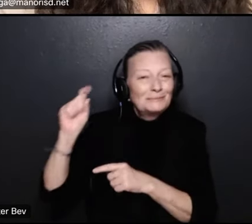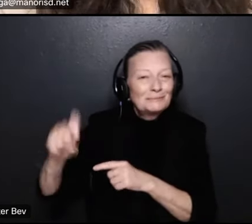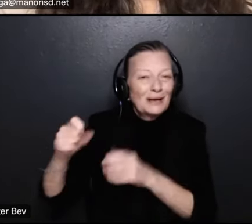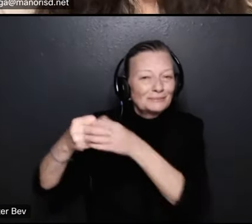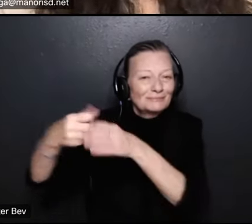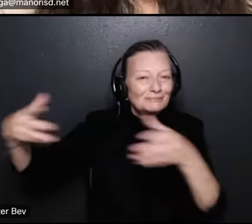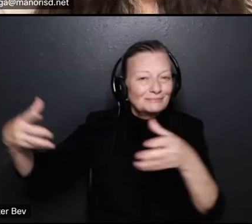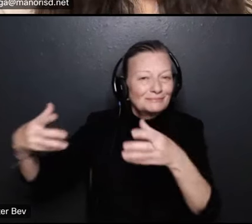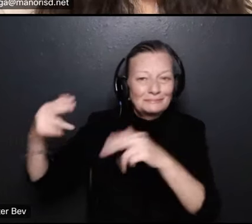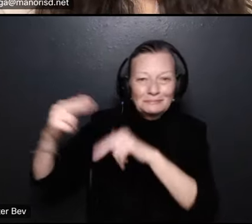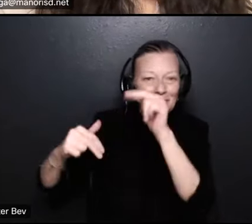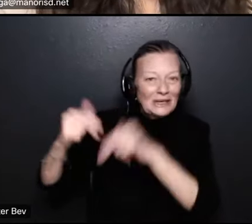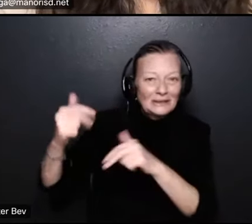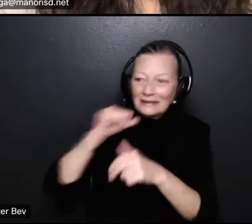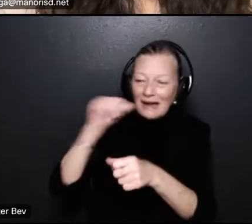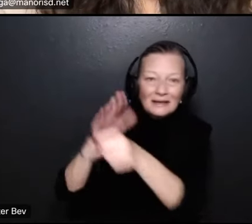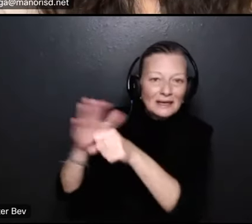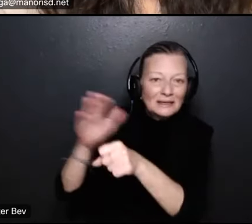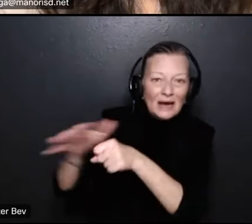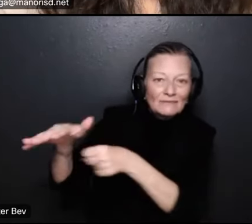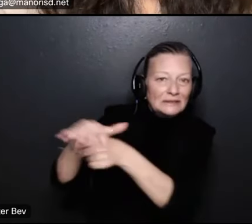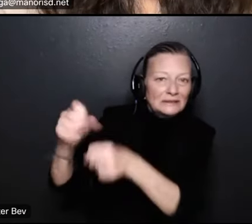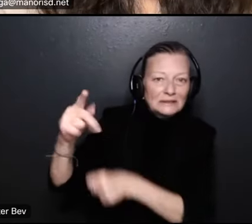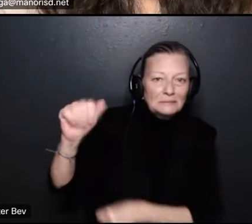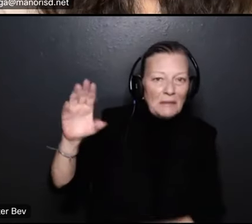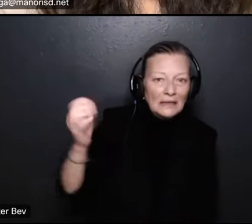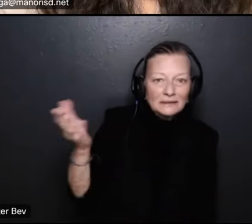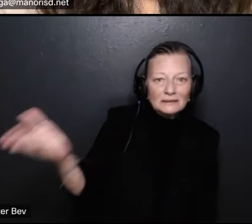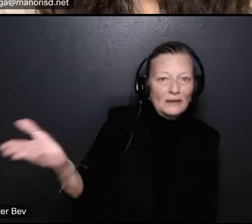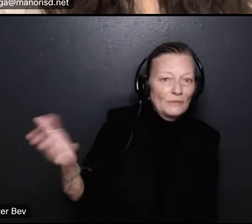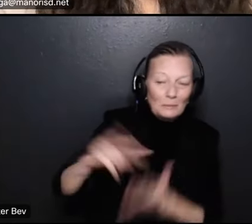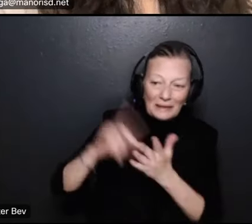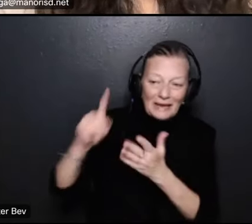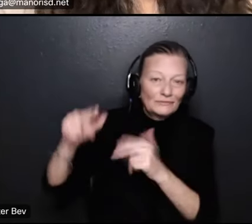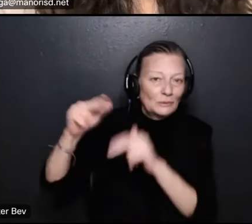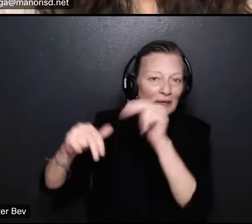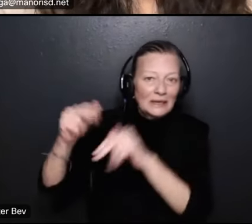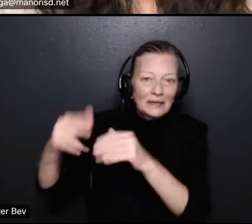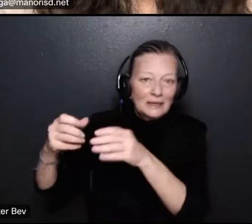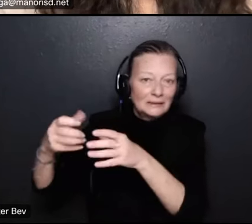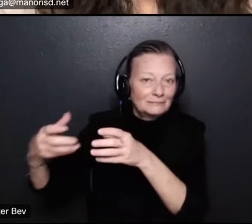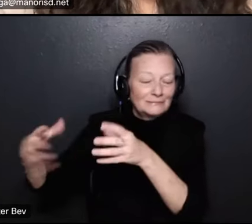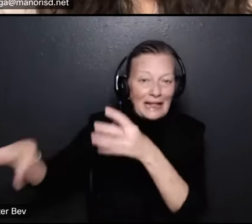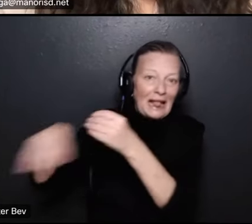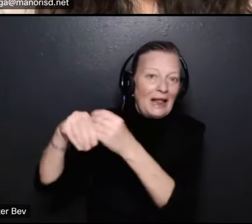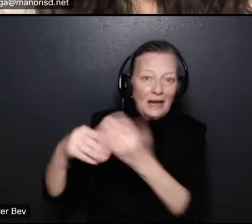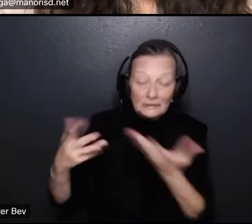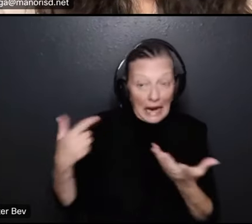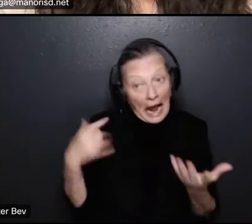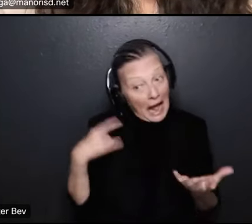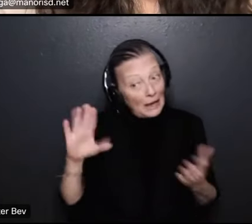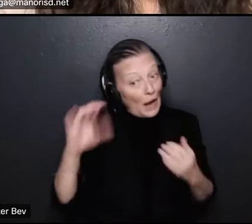to contain that many more students over there but i like what you're thinking and so if you come up with some other ideas i'm i'm ready